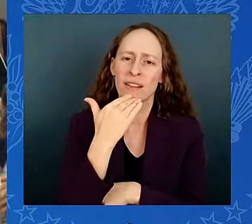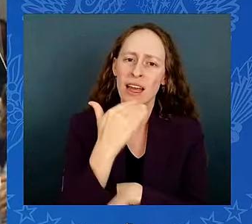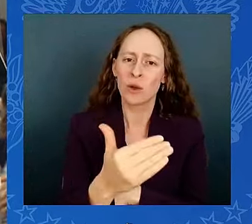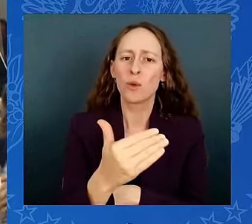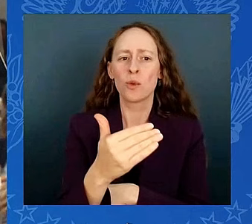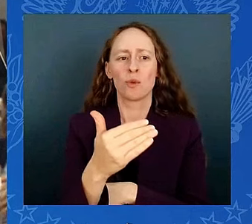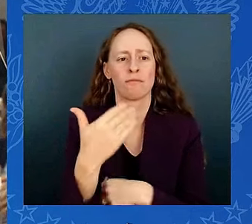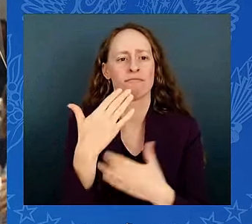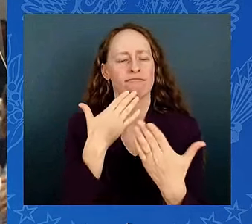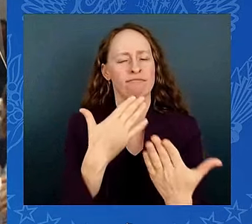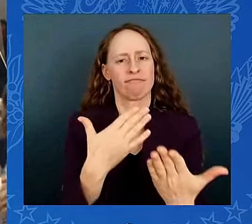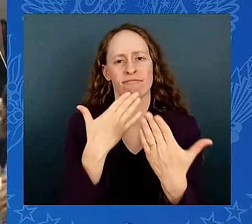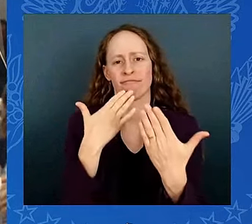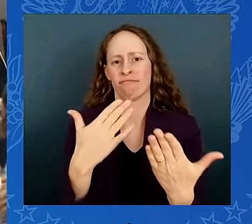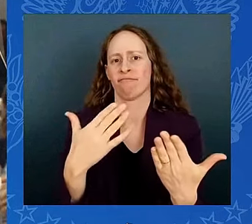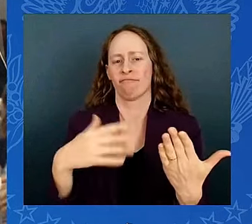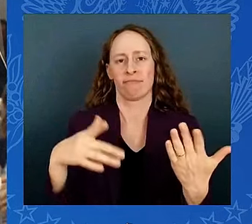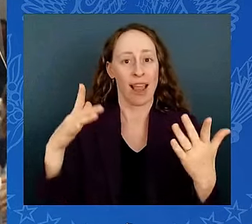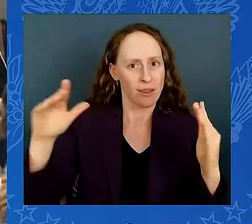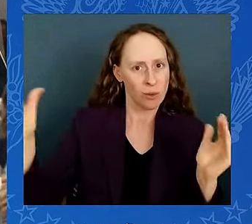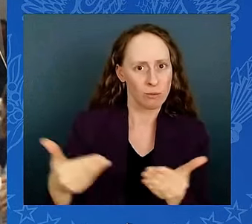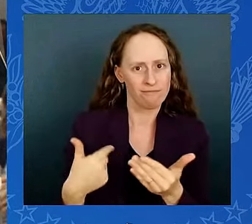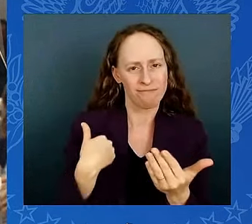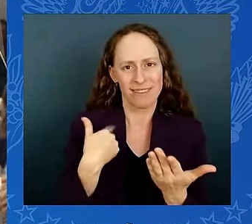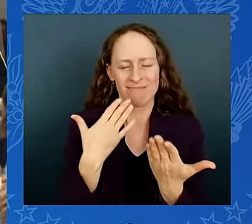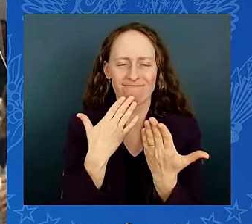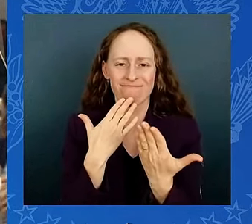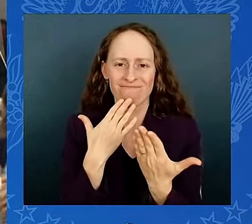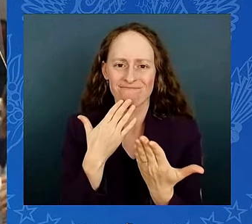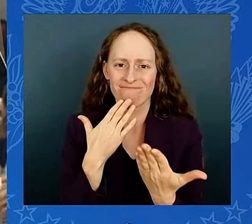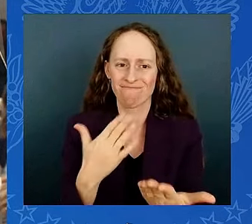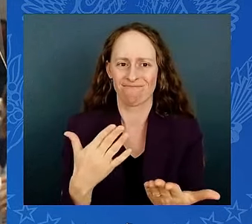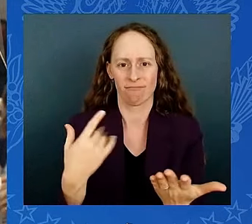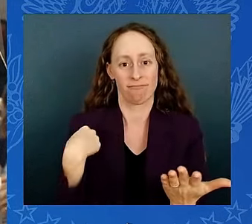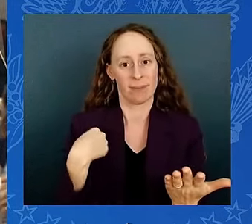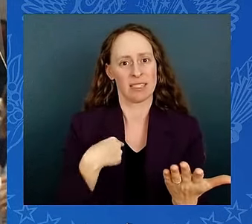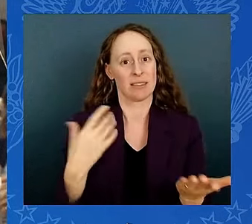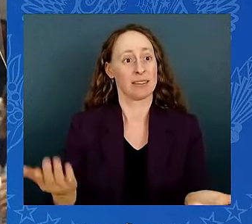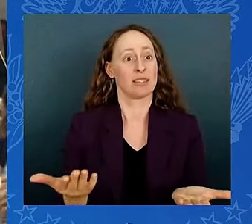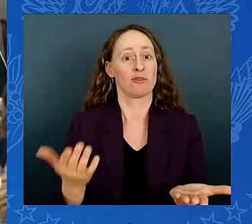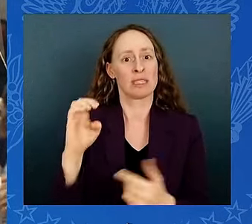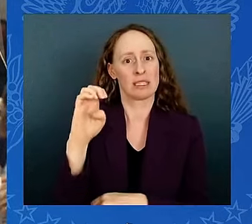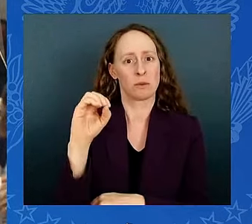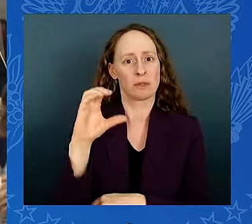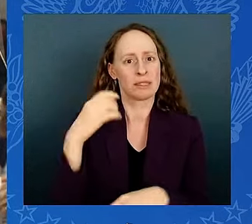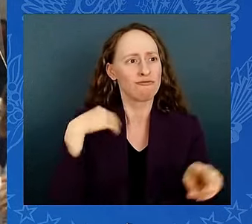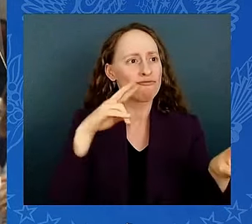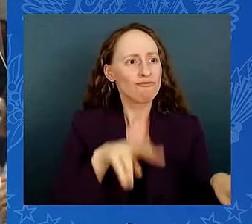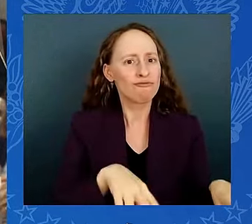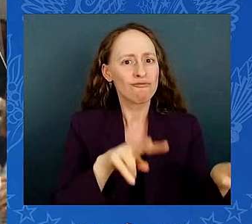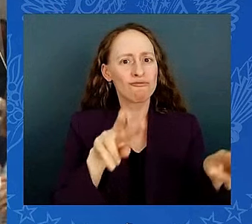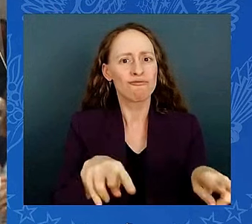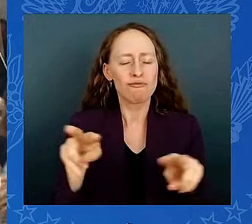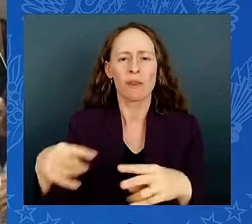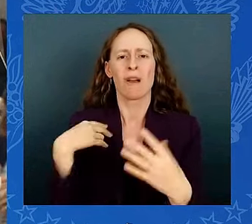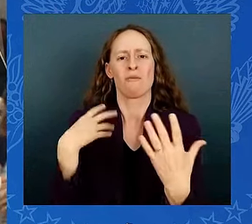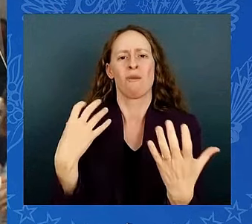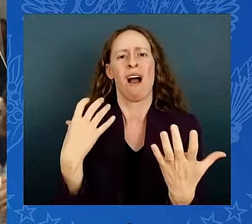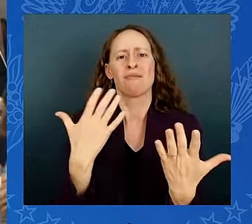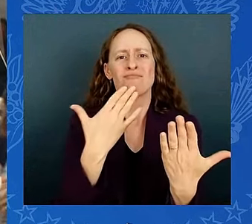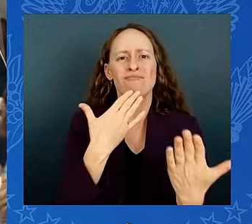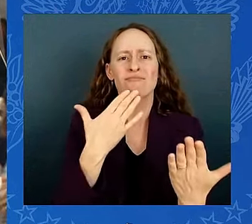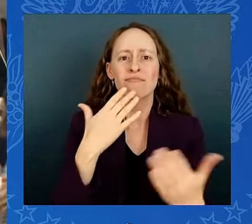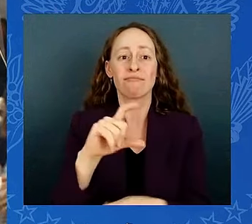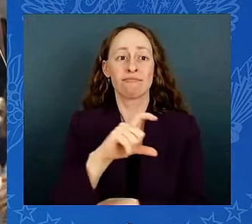the D.C. Emergency Operations Center. I also want to thank the first responders who risked their lives every single day, running into danger to